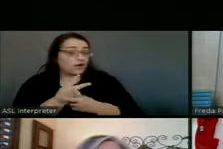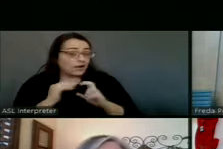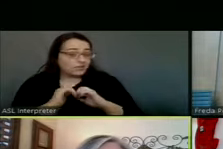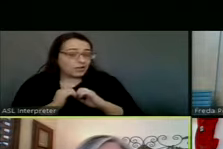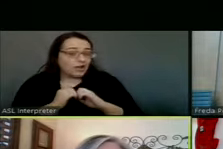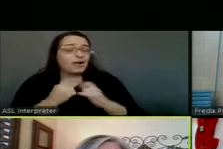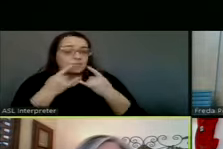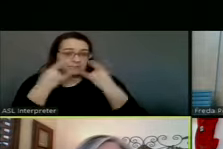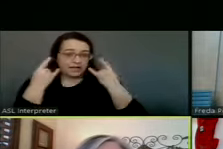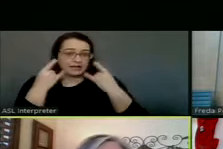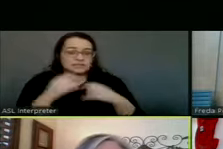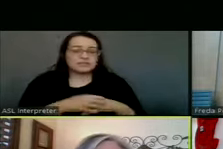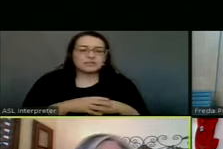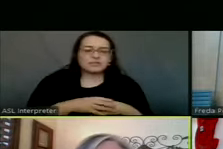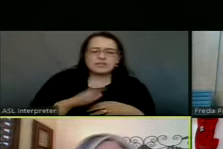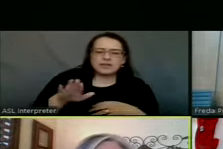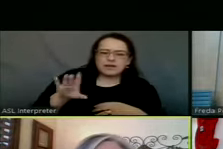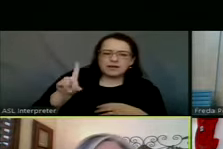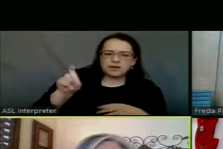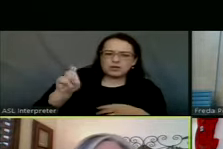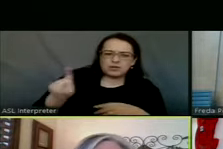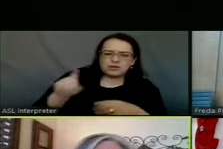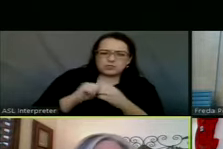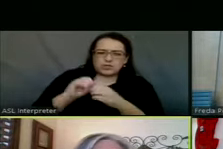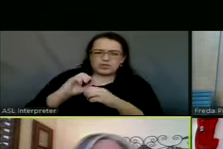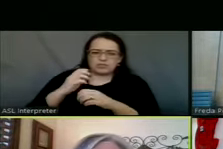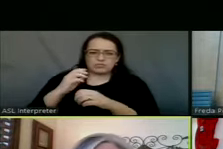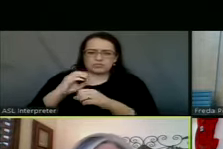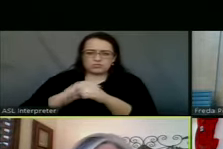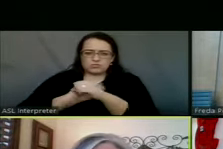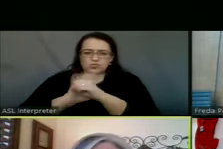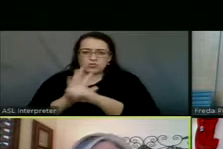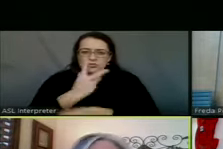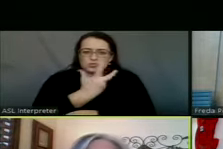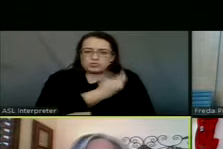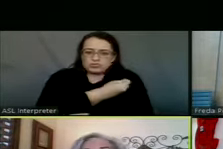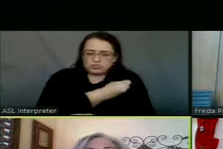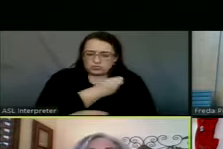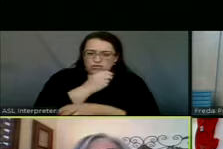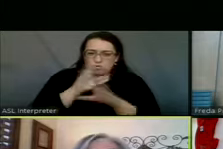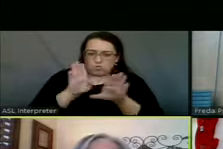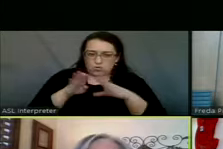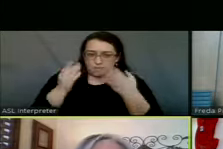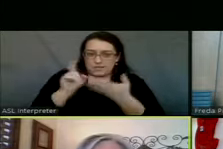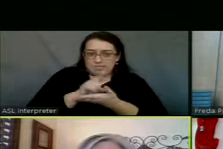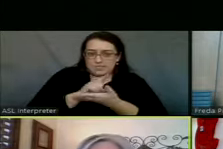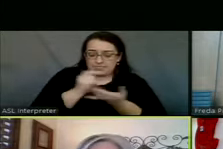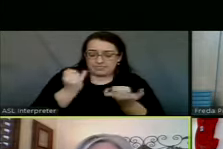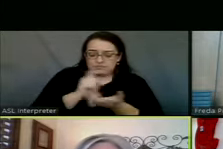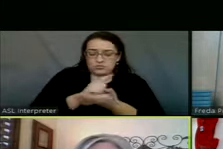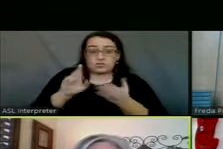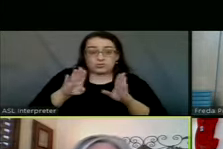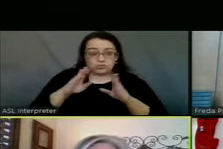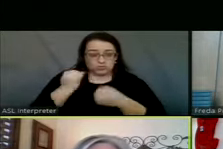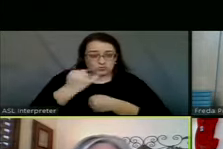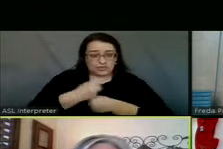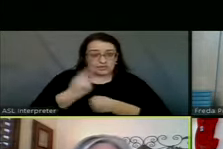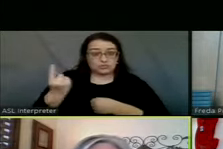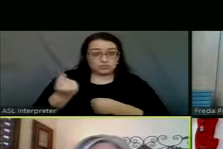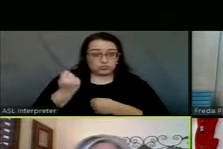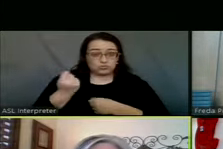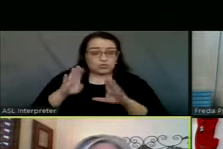So then a question with our vaccination hours this week. So today's Tuesday.